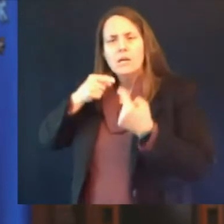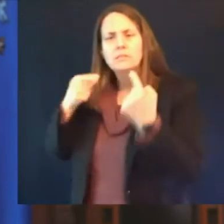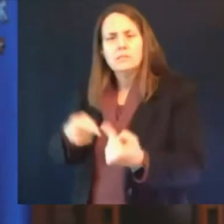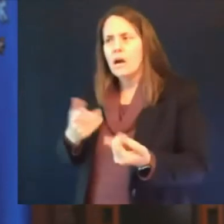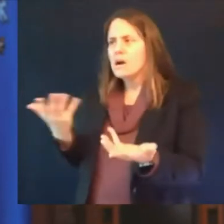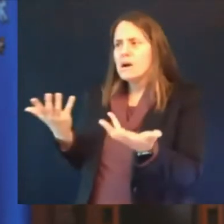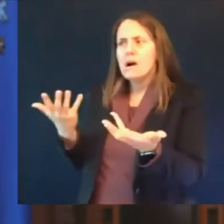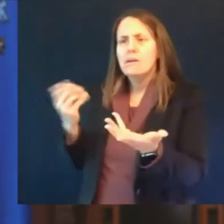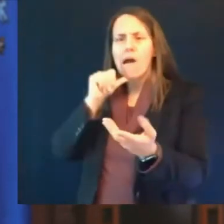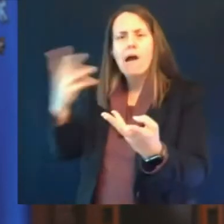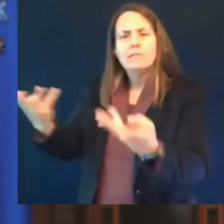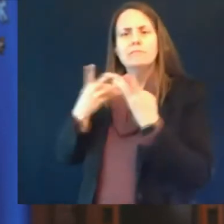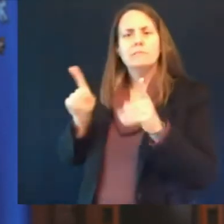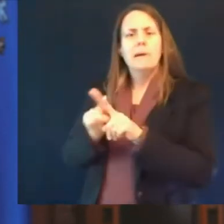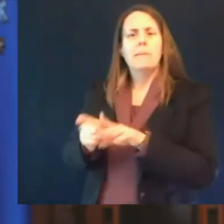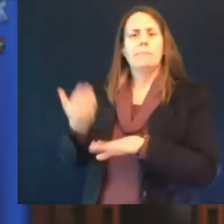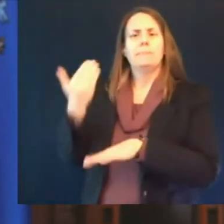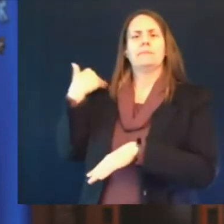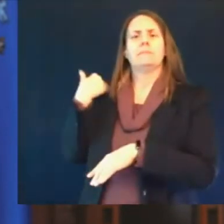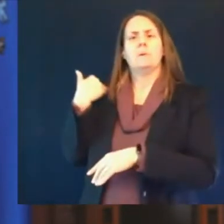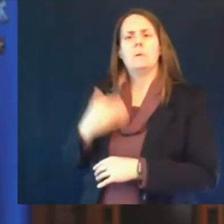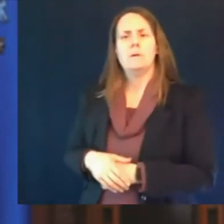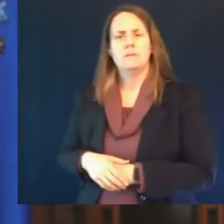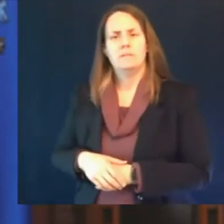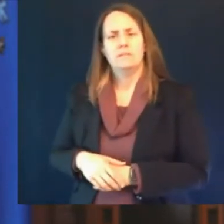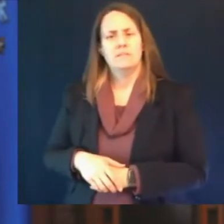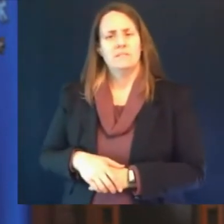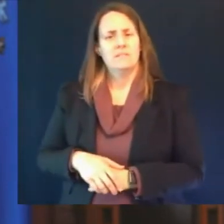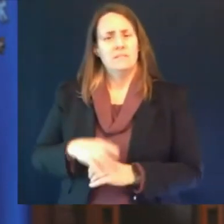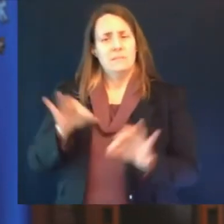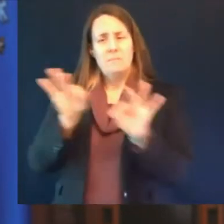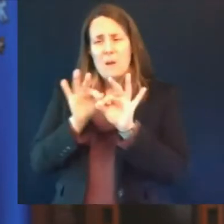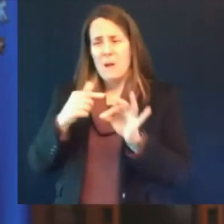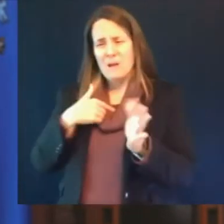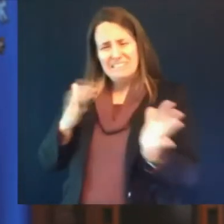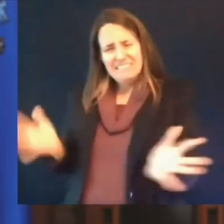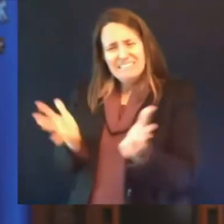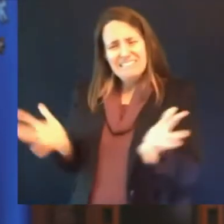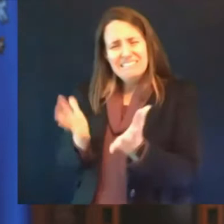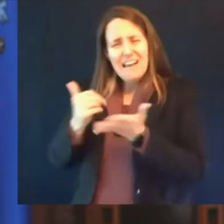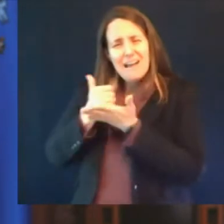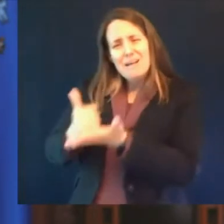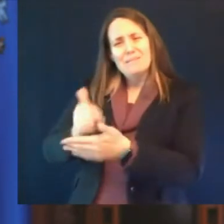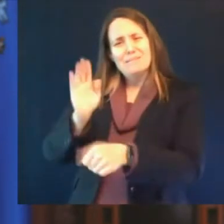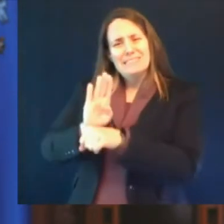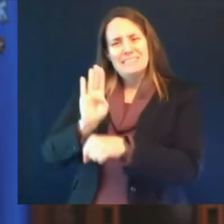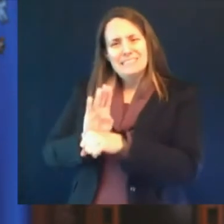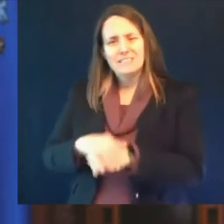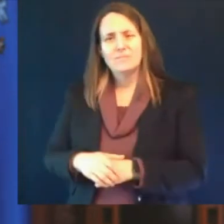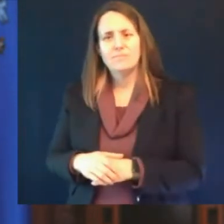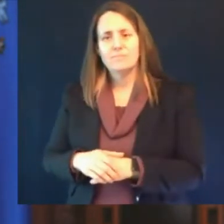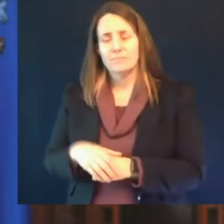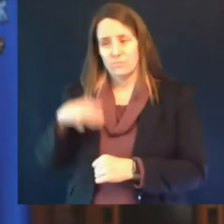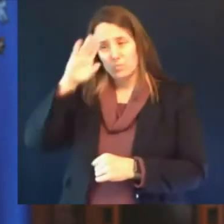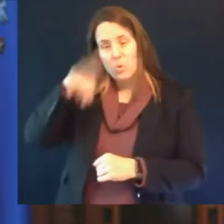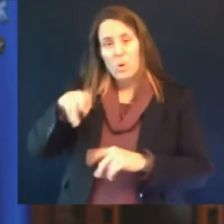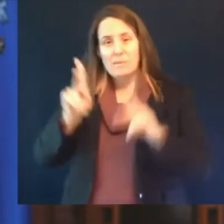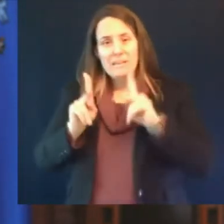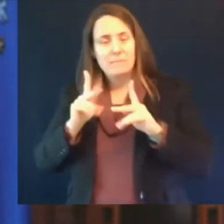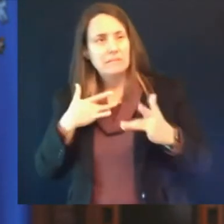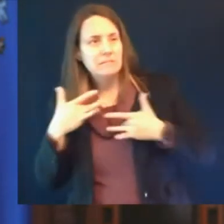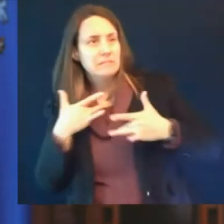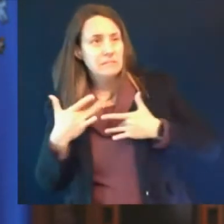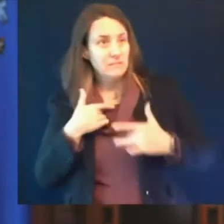that they built from the ground up workers are still worried about going to work every day or finding work and our families are still